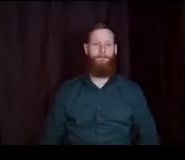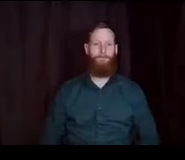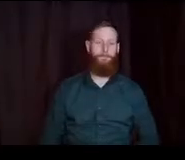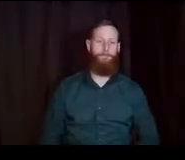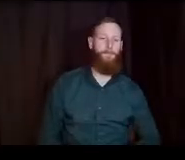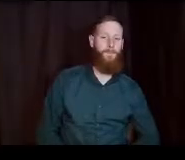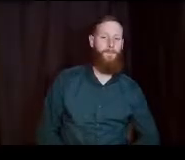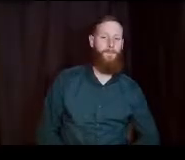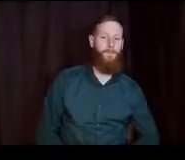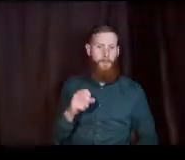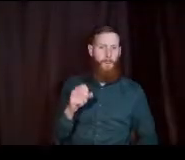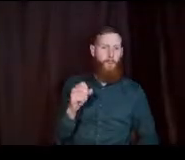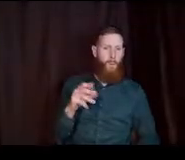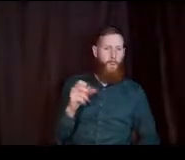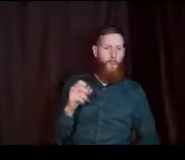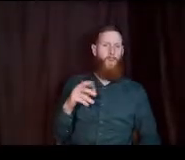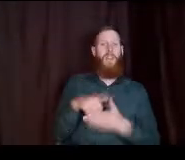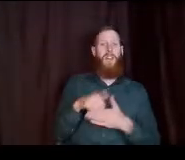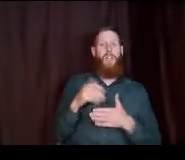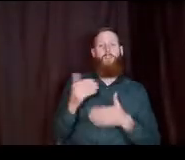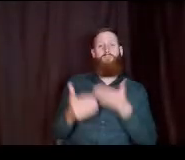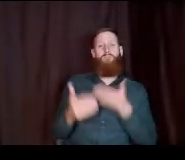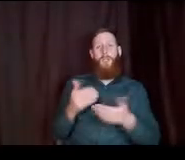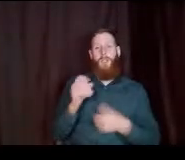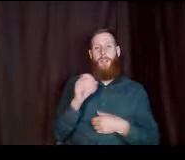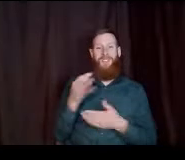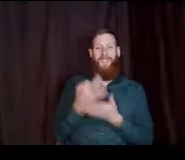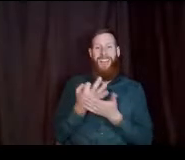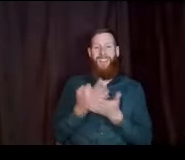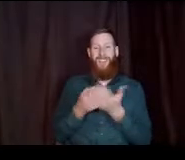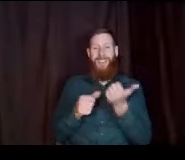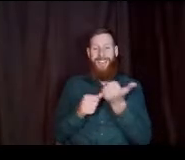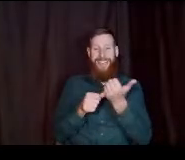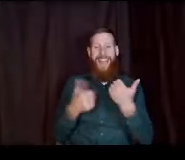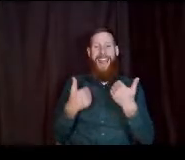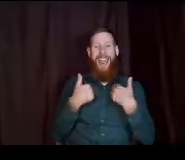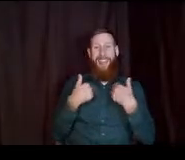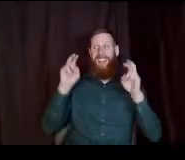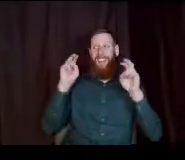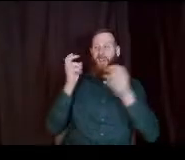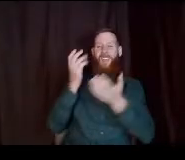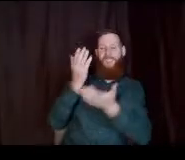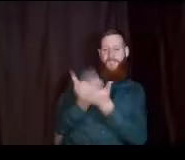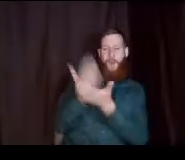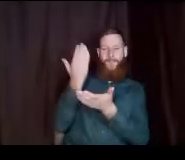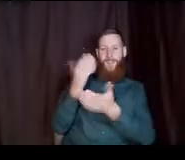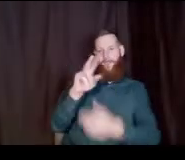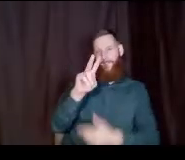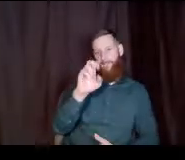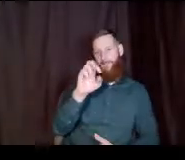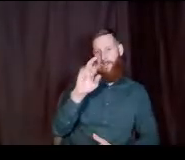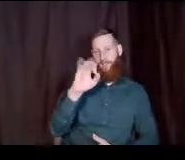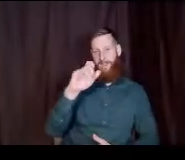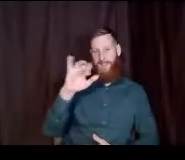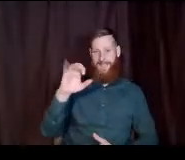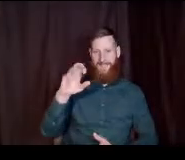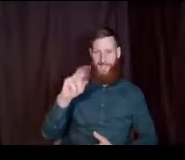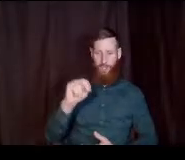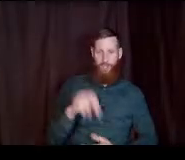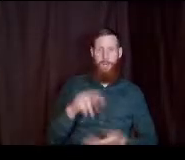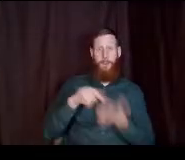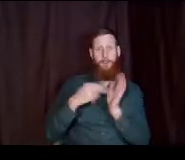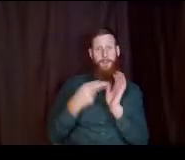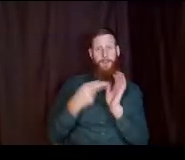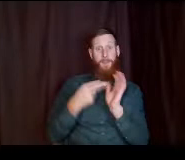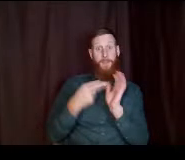okay in the process of financial aid there is something called verification it's just basically where they're verifying information